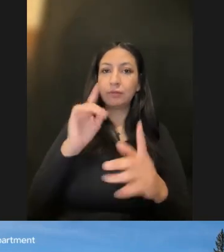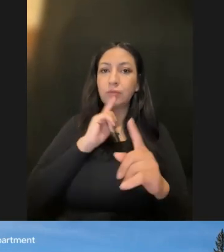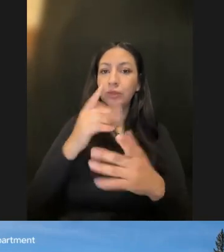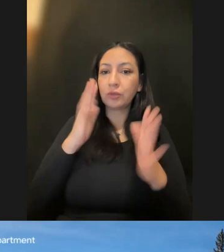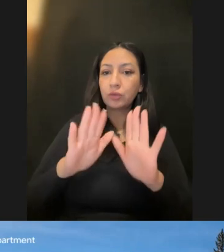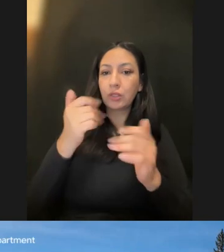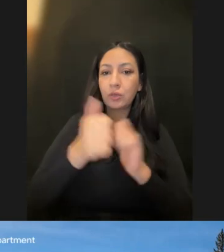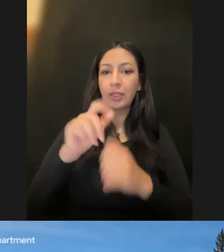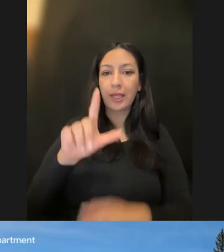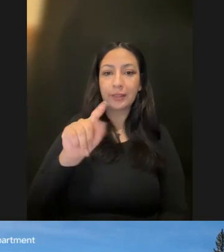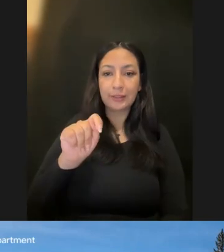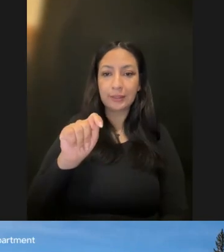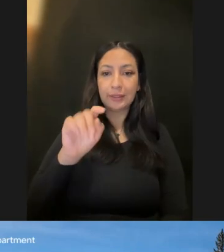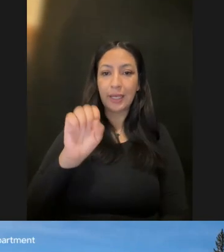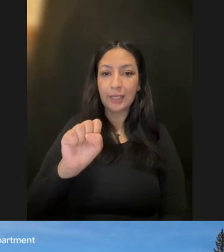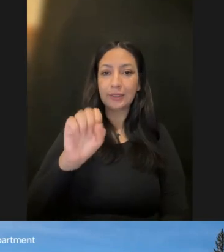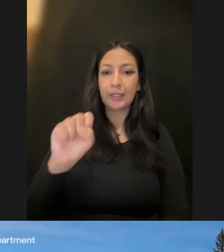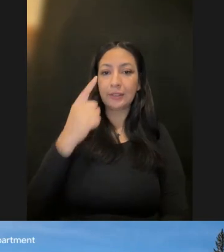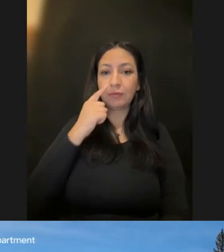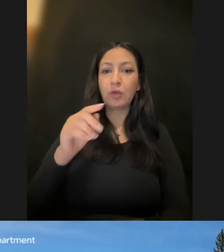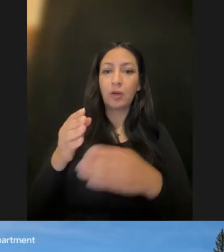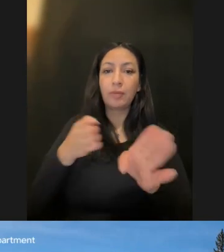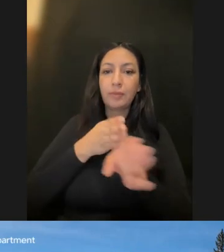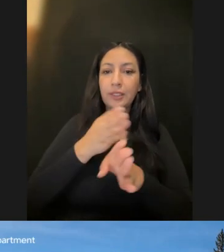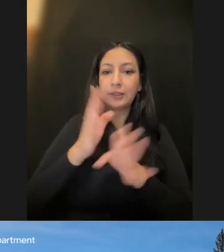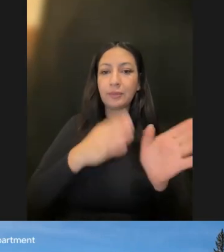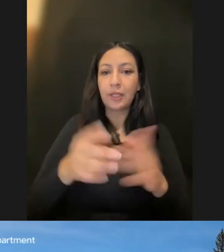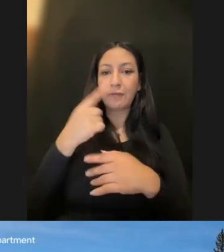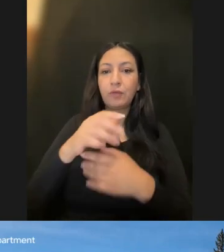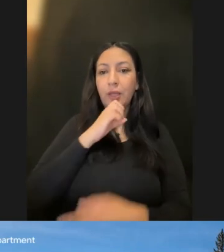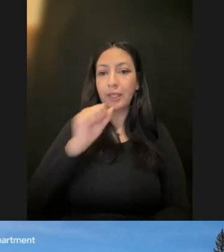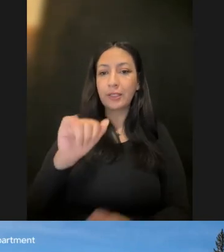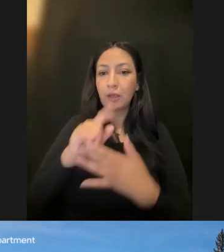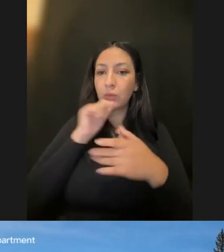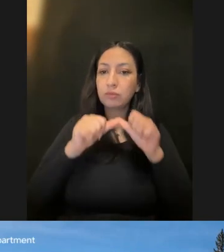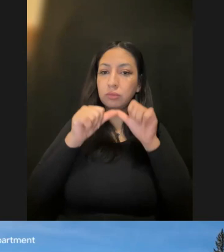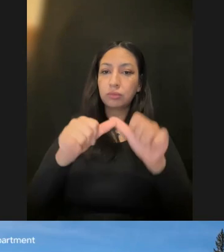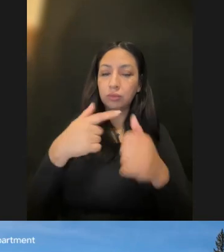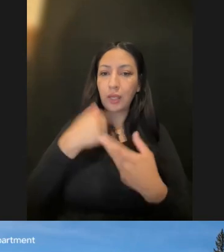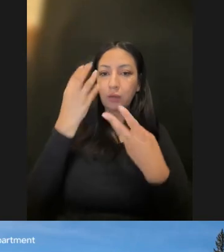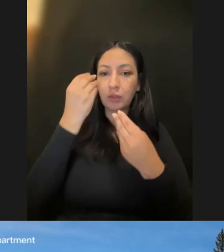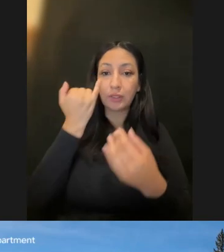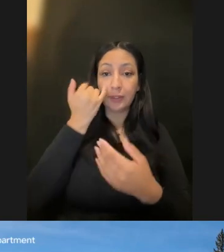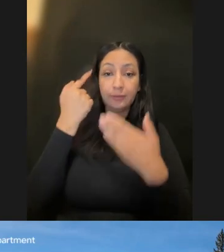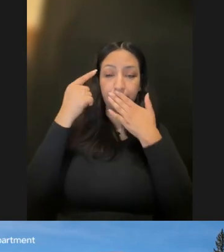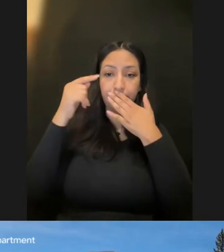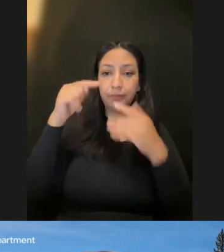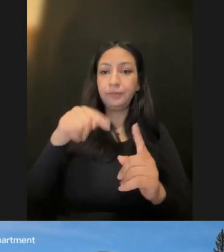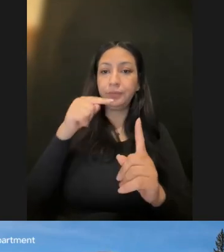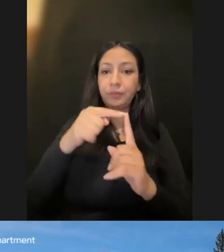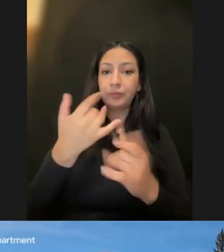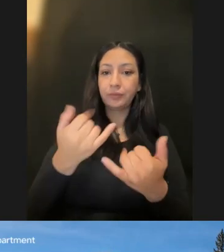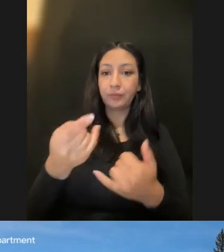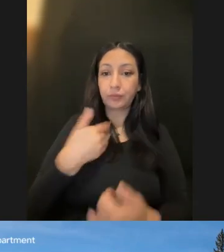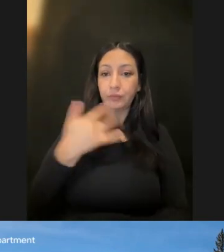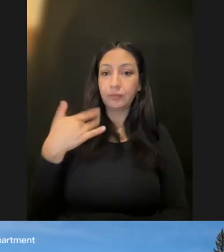LTSS subcommittee, the master plan for aging. So like that consistency. I wonder if at this point, Sarah, you have a